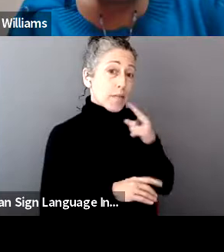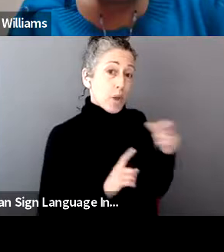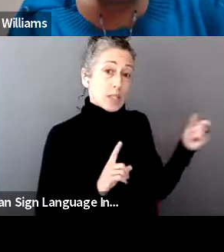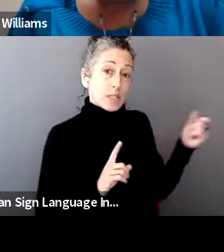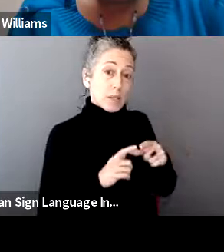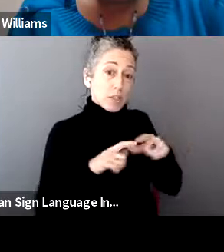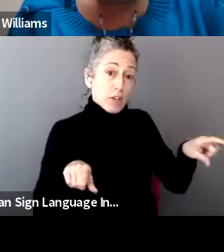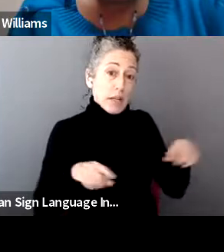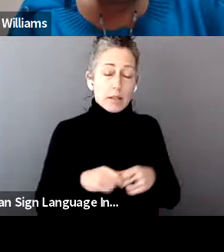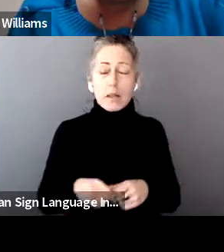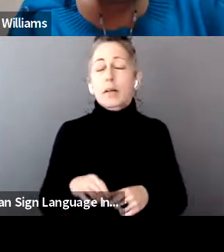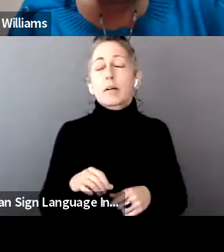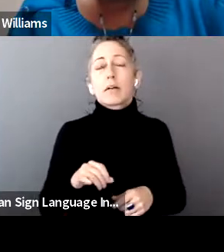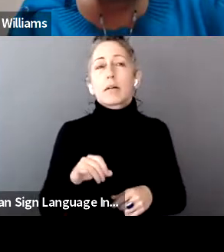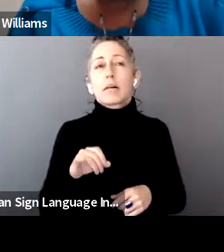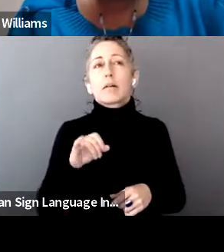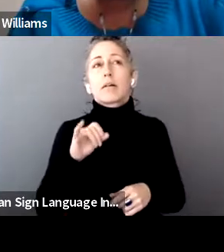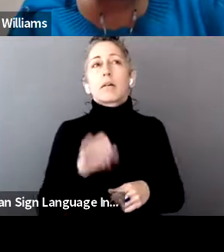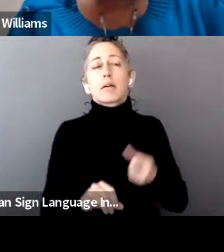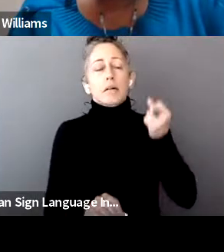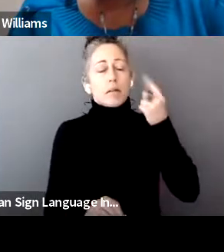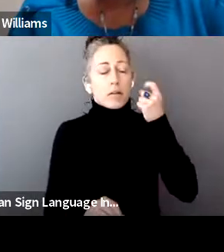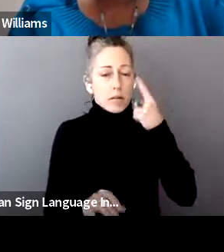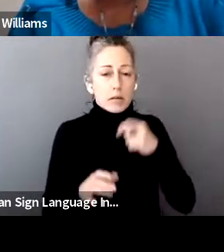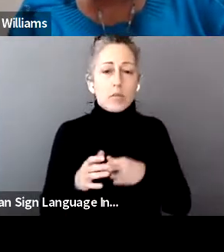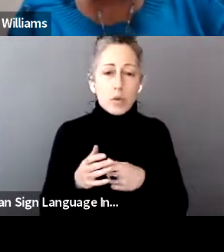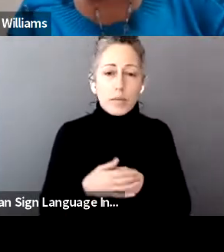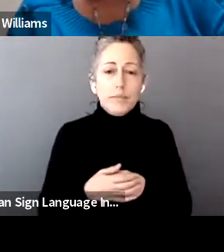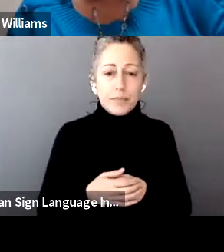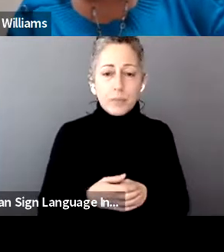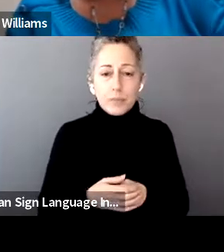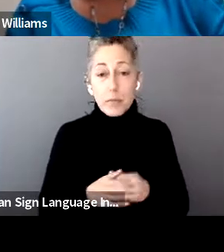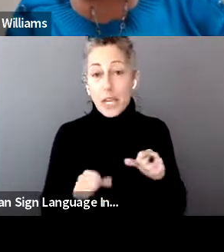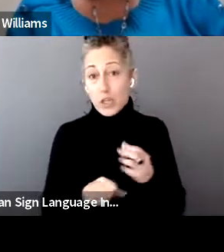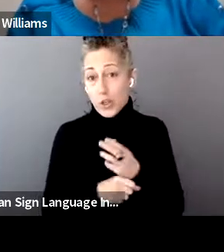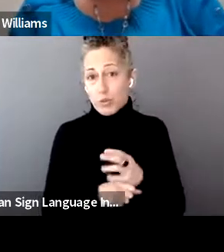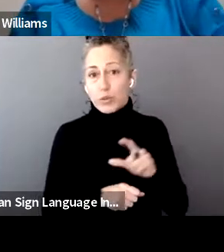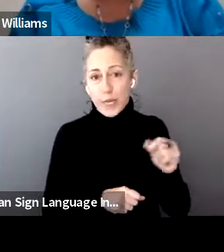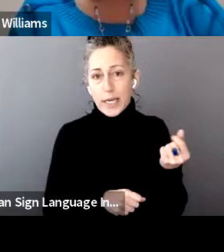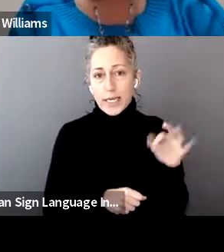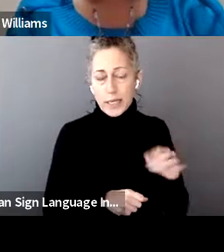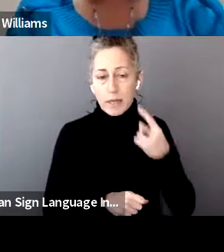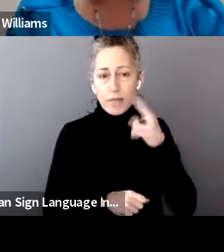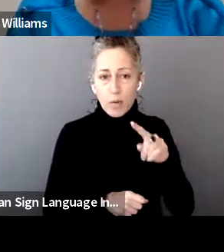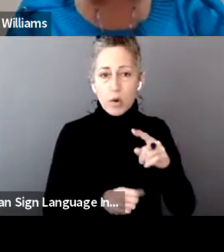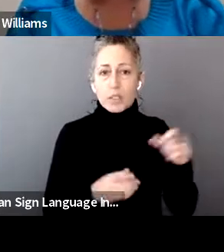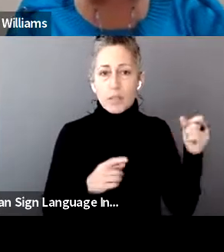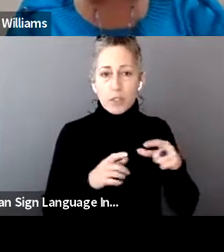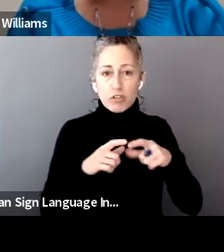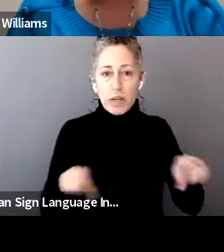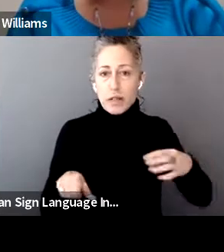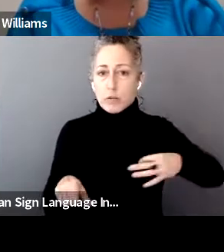Got it. So I didn't file 2020 and wanted to know could 2019 be used to determine eligibility for stimulus checks?